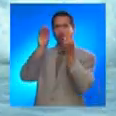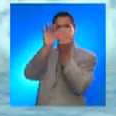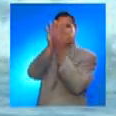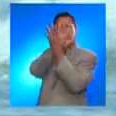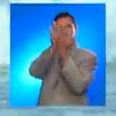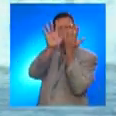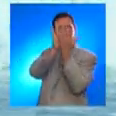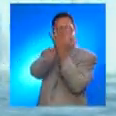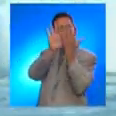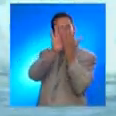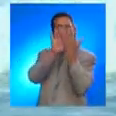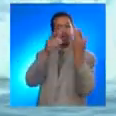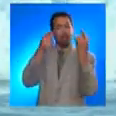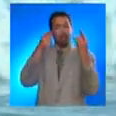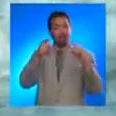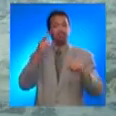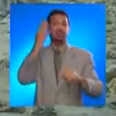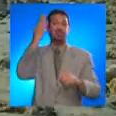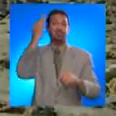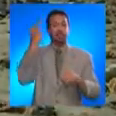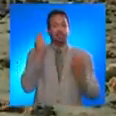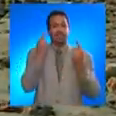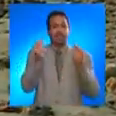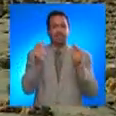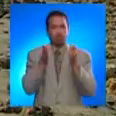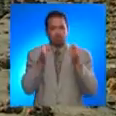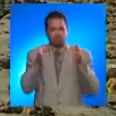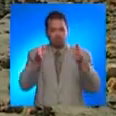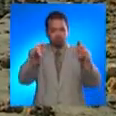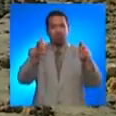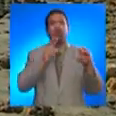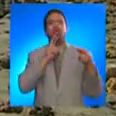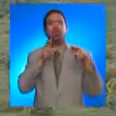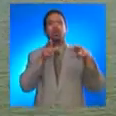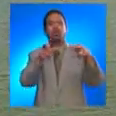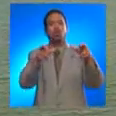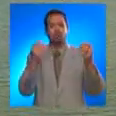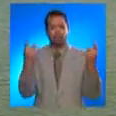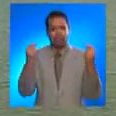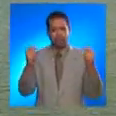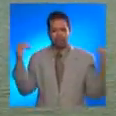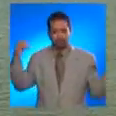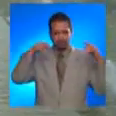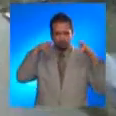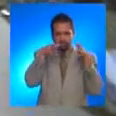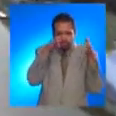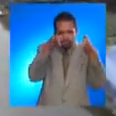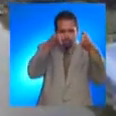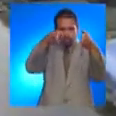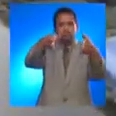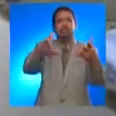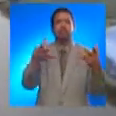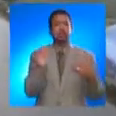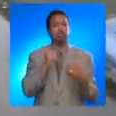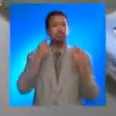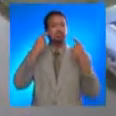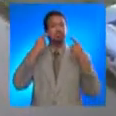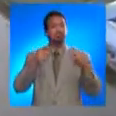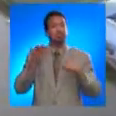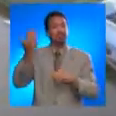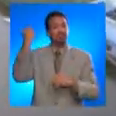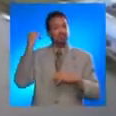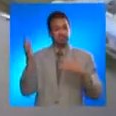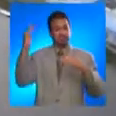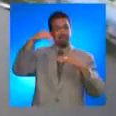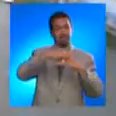This usually happens when a tsunami enters channels, river mouth, bays and harbors. This was the scenario in St.